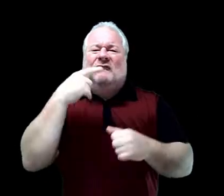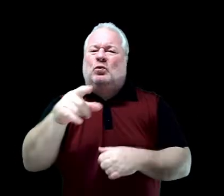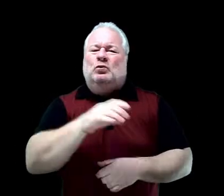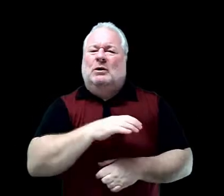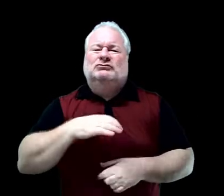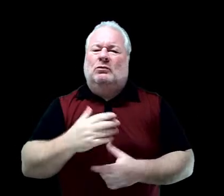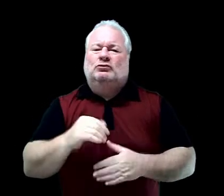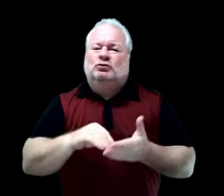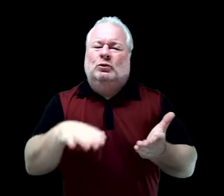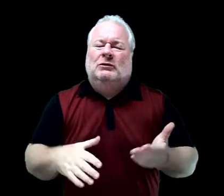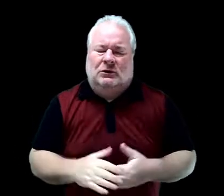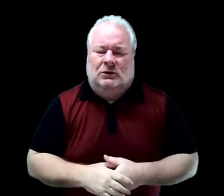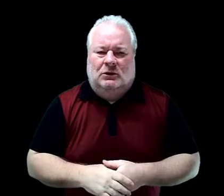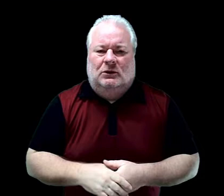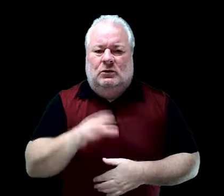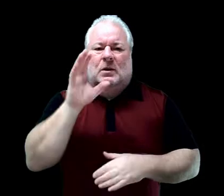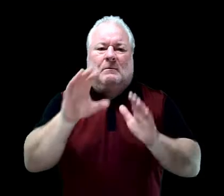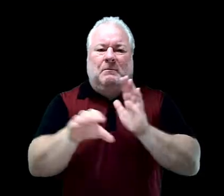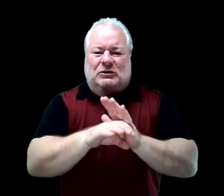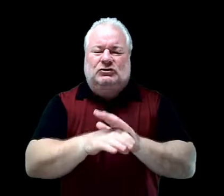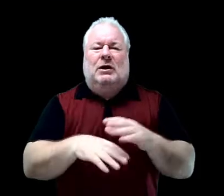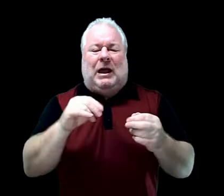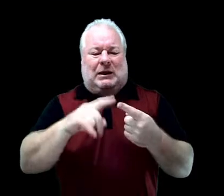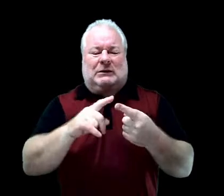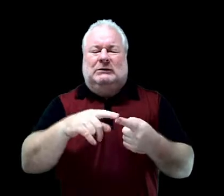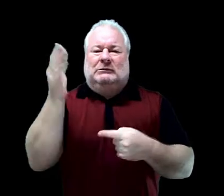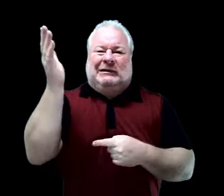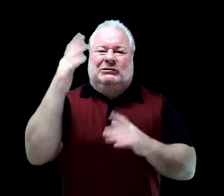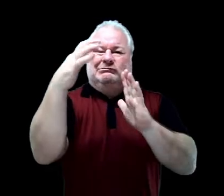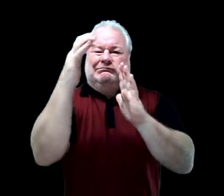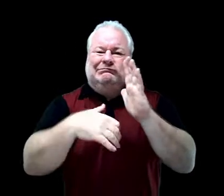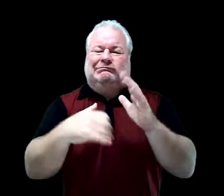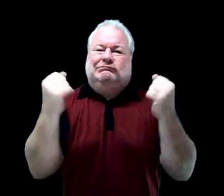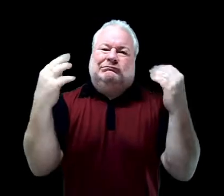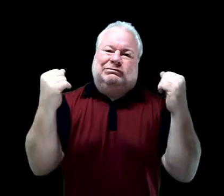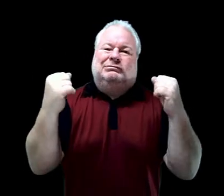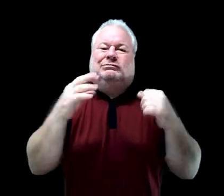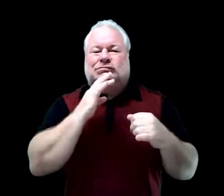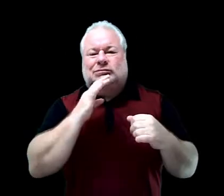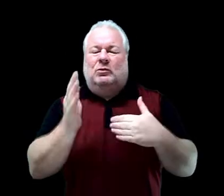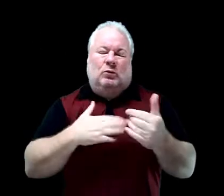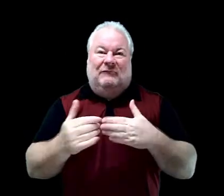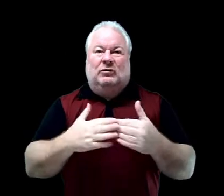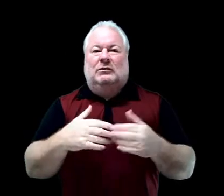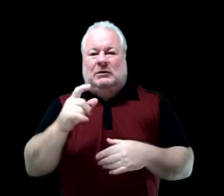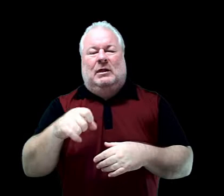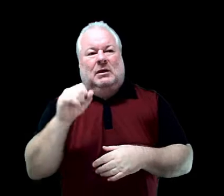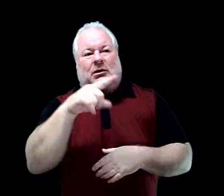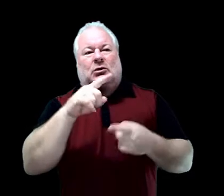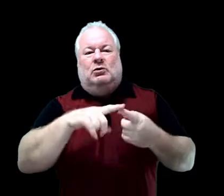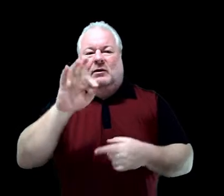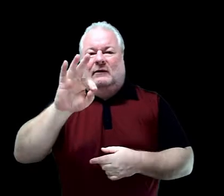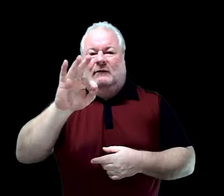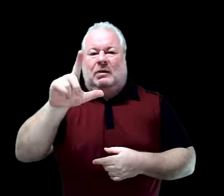Student Council. Once again, your picture and your speeches are due today and need to be uploaded